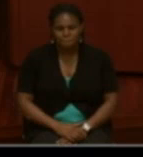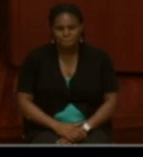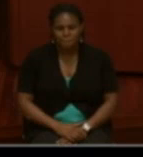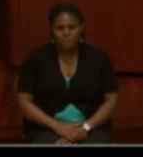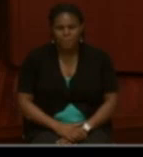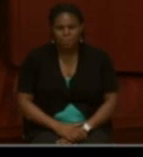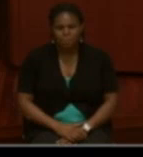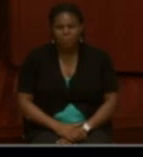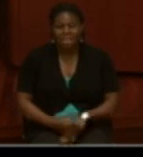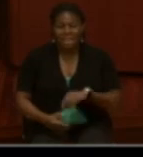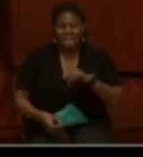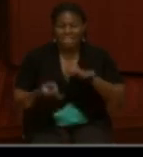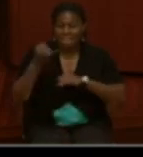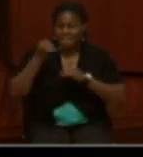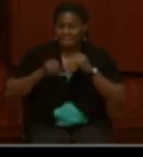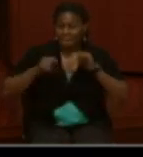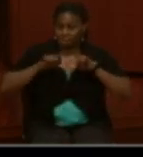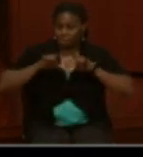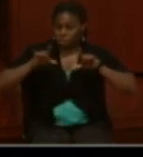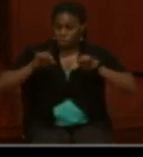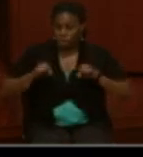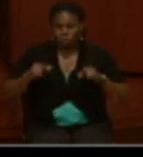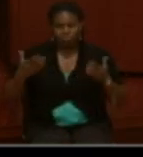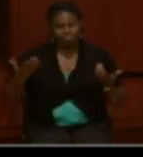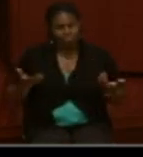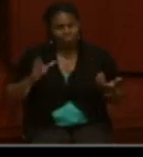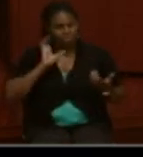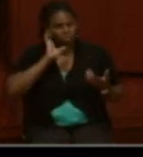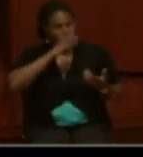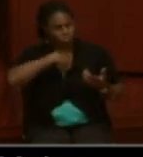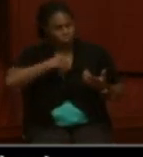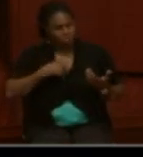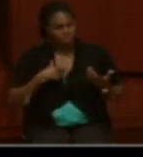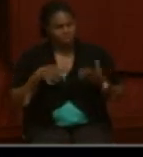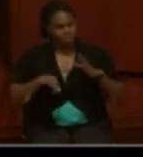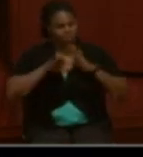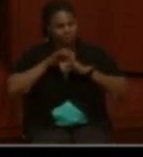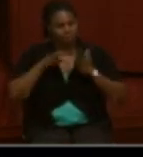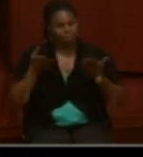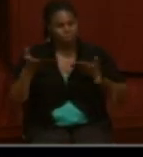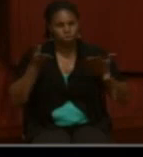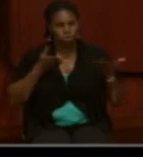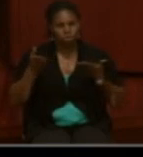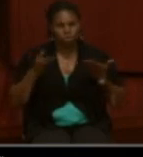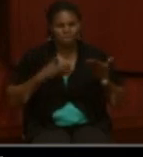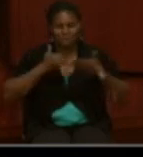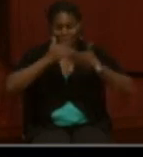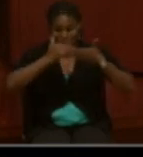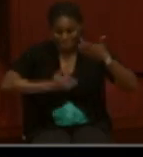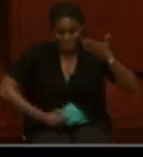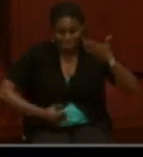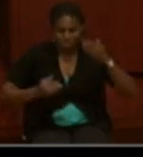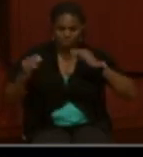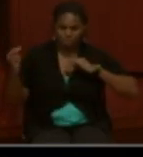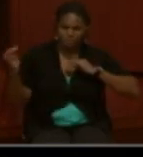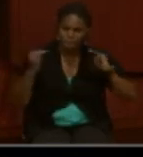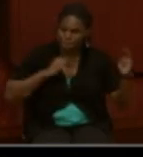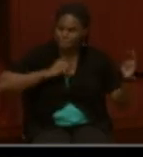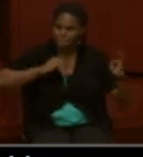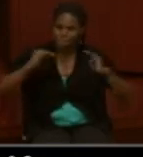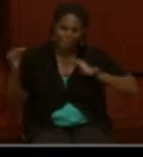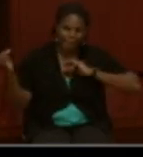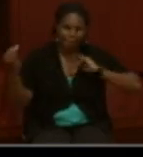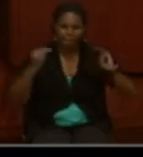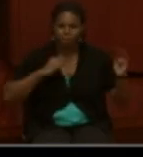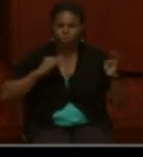The last card in the remarks section, this is unusual to find in a service record. This is a list of battles or skirmishes